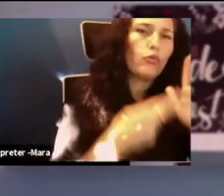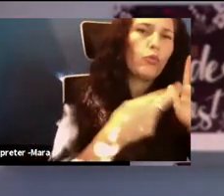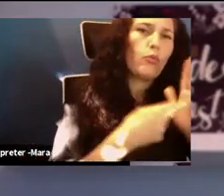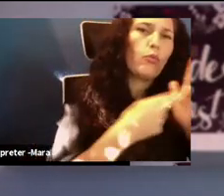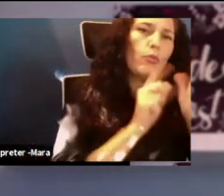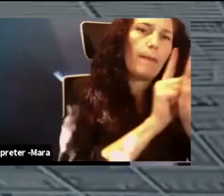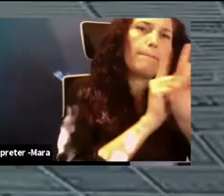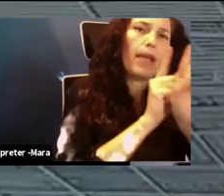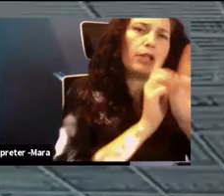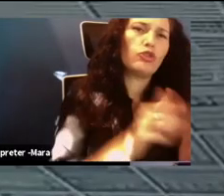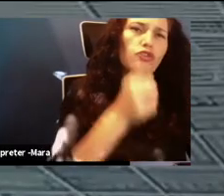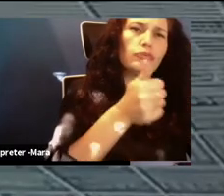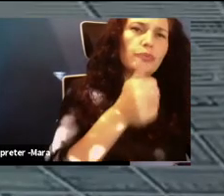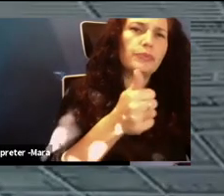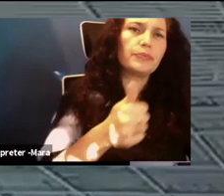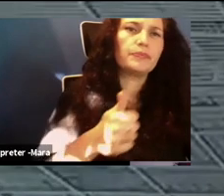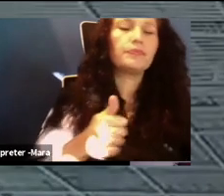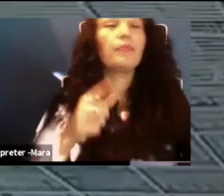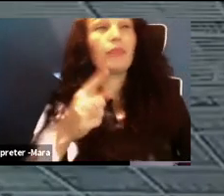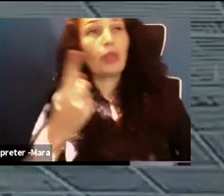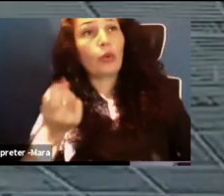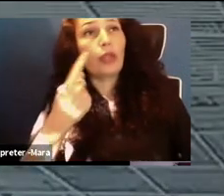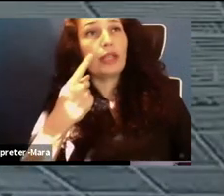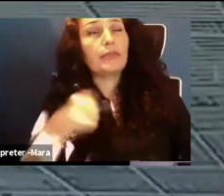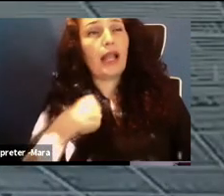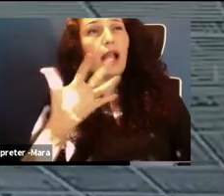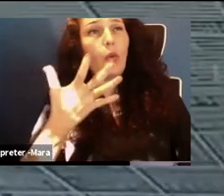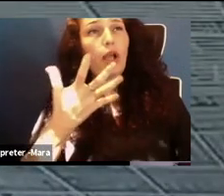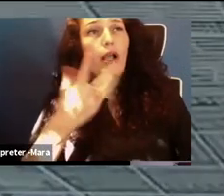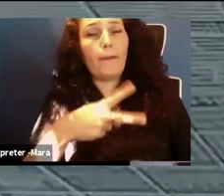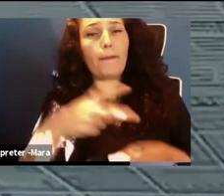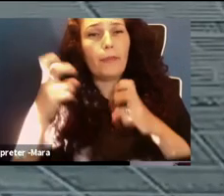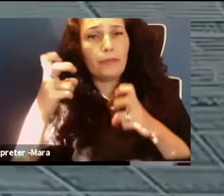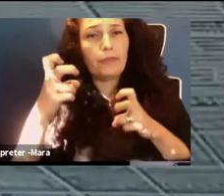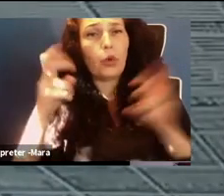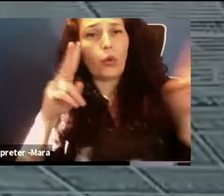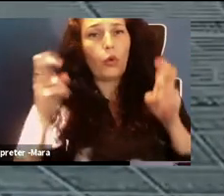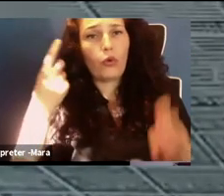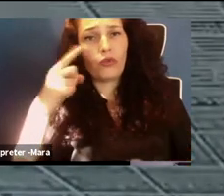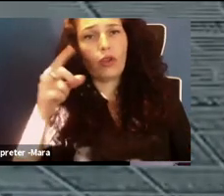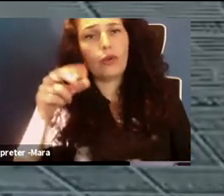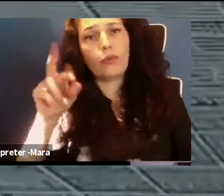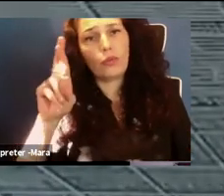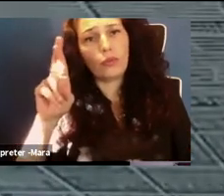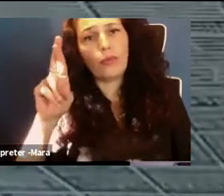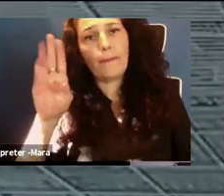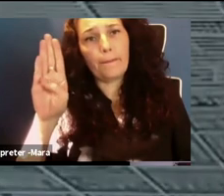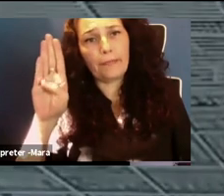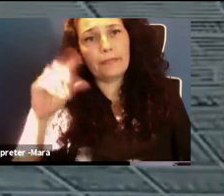So, when you asked me that, I wanted to pull up a quote from Ruth Bader Ginsburg, because I love her.